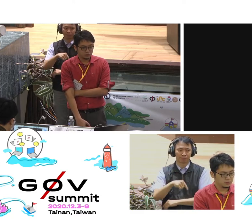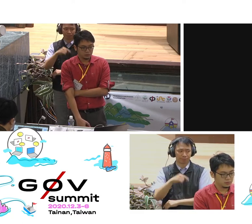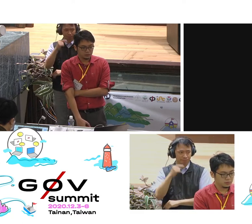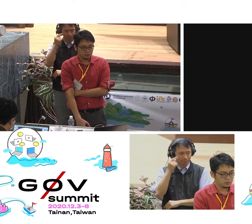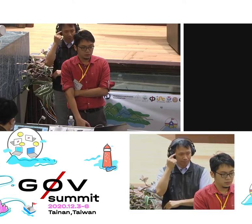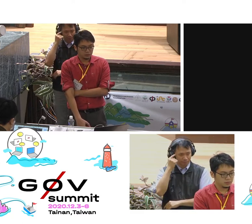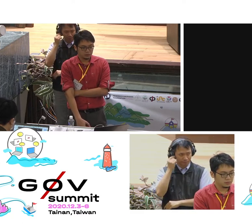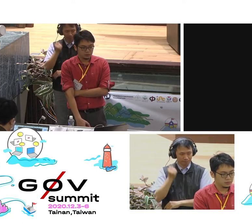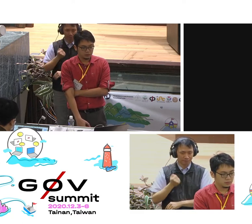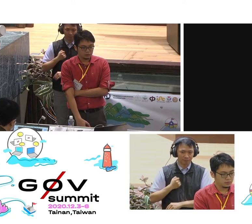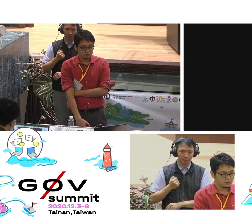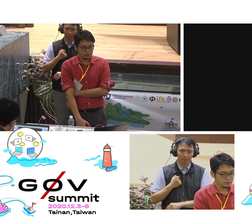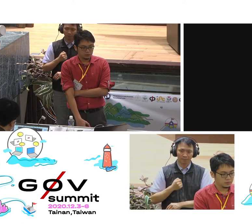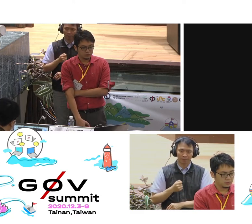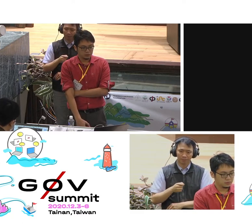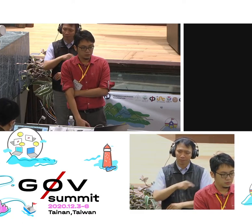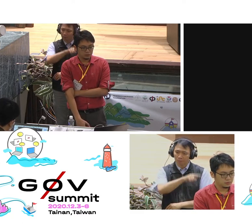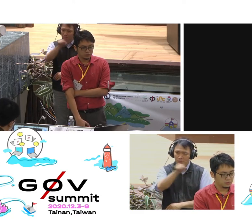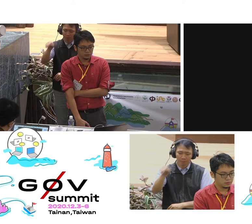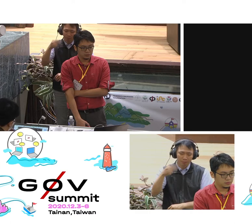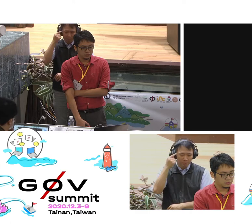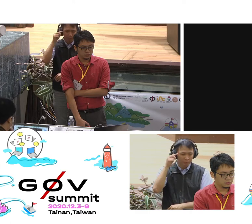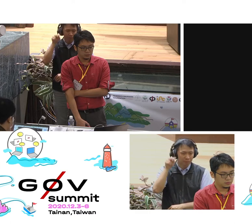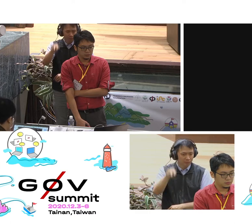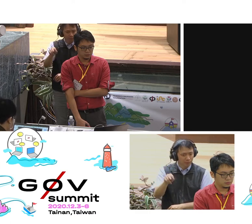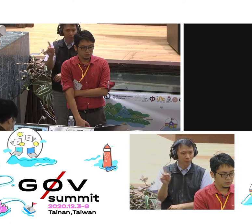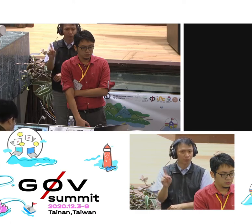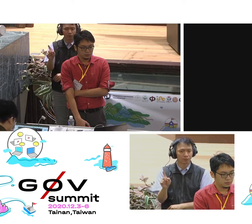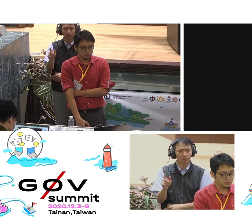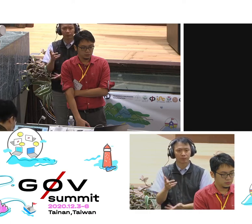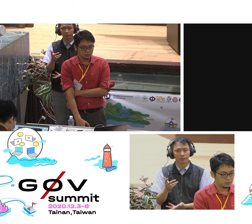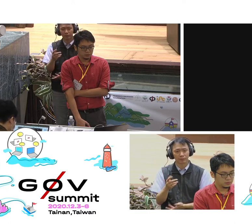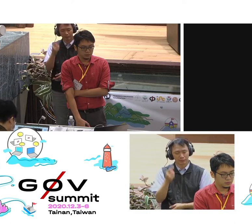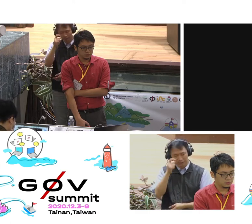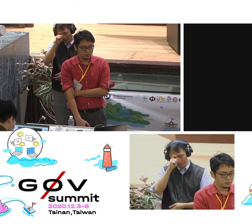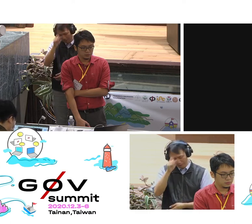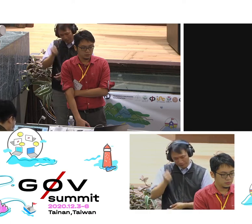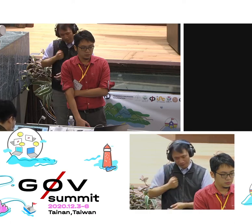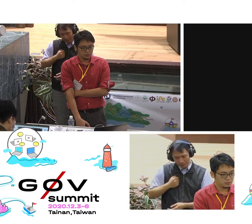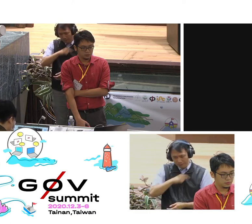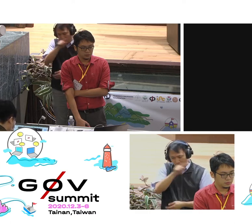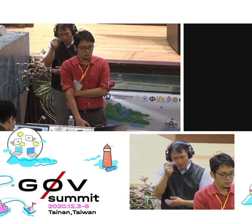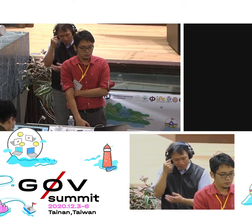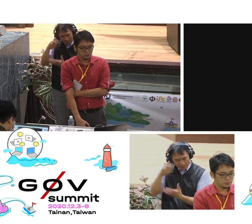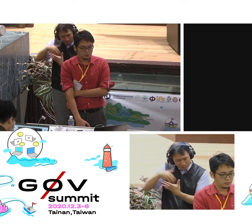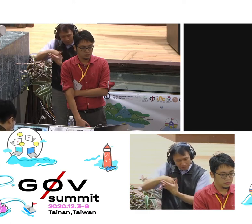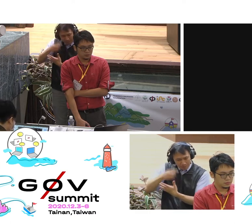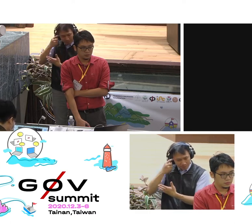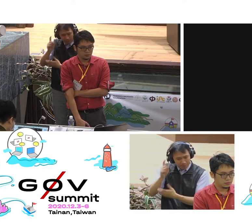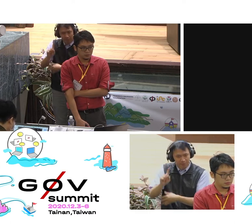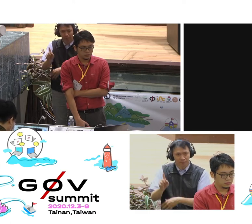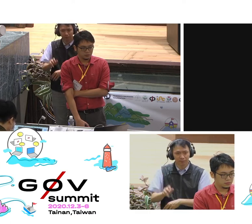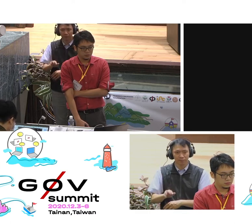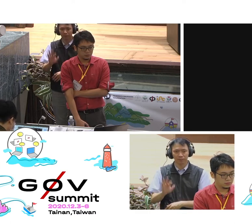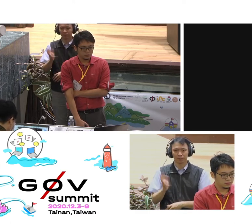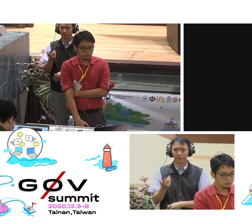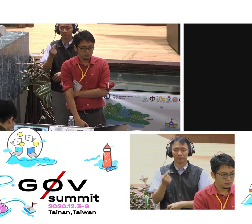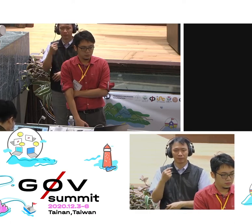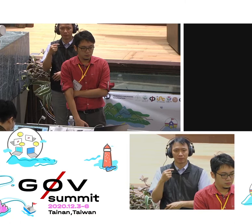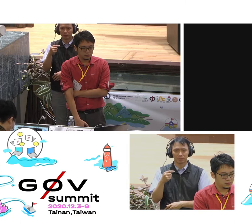need the legitimacy that the public offers, but simultaneously the tools at which they go out to